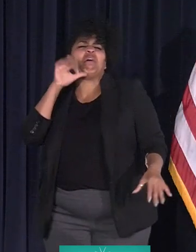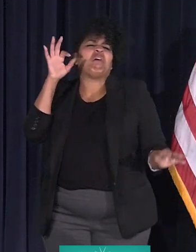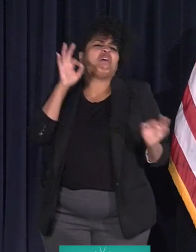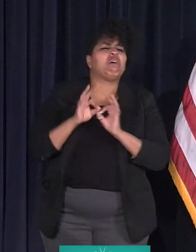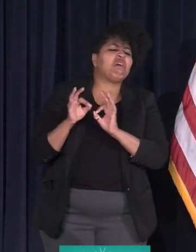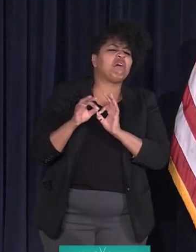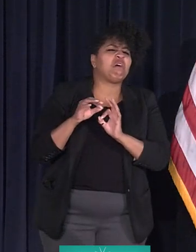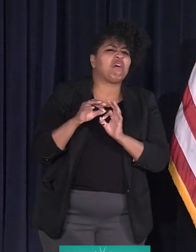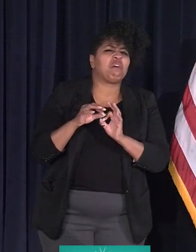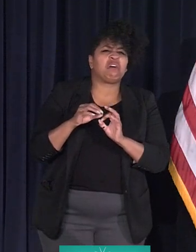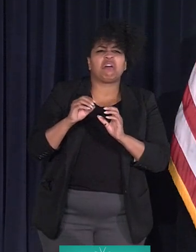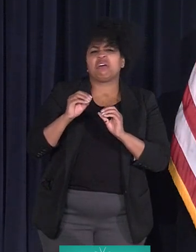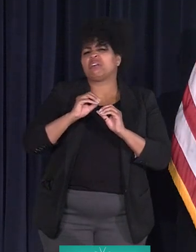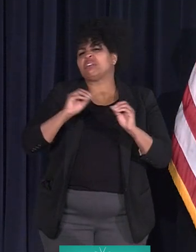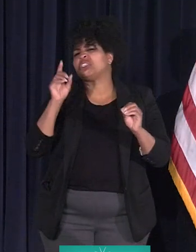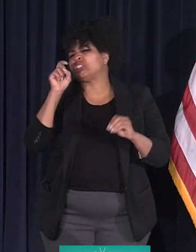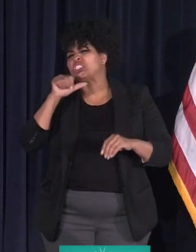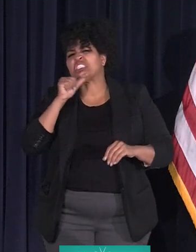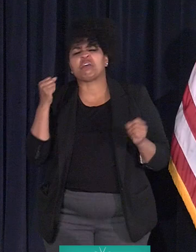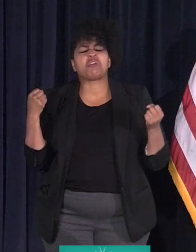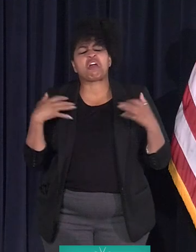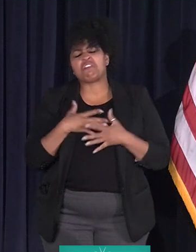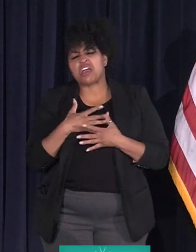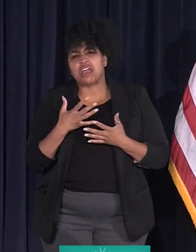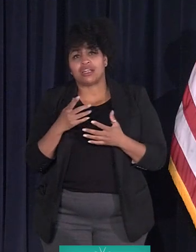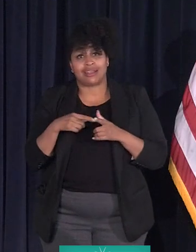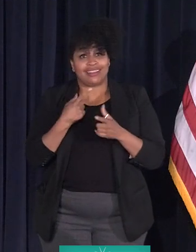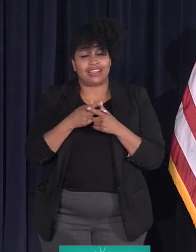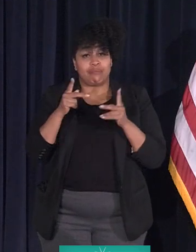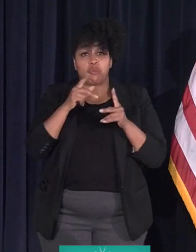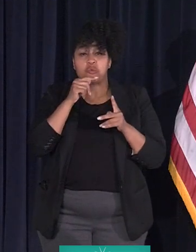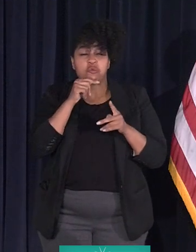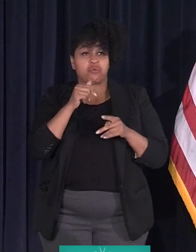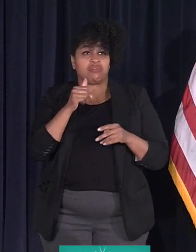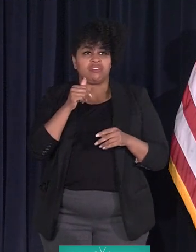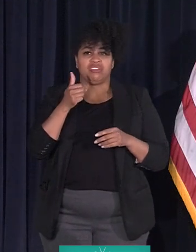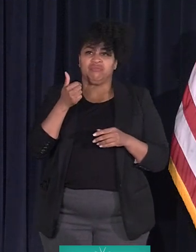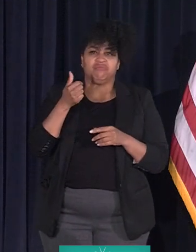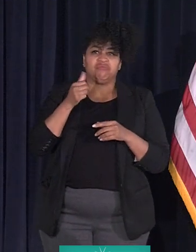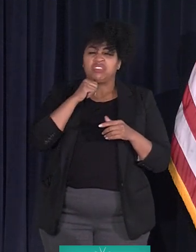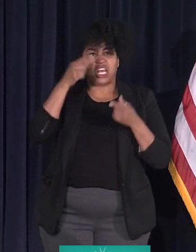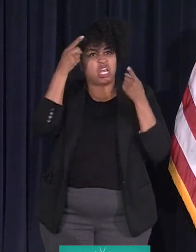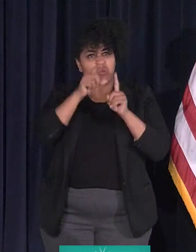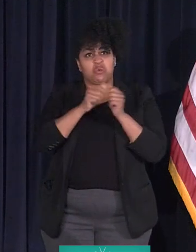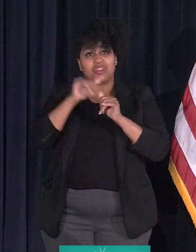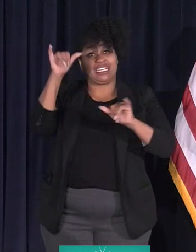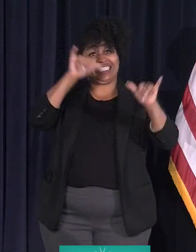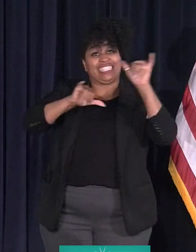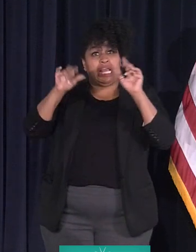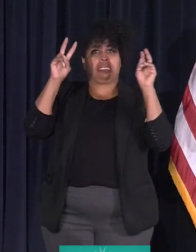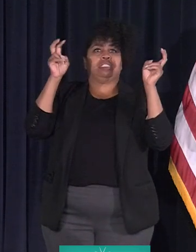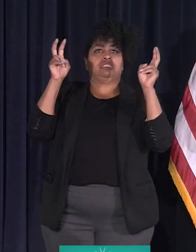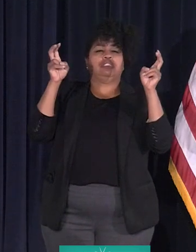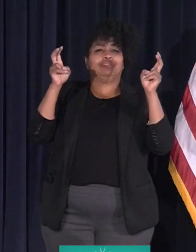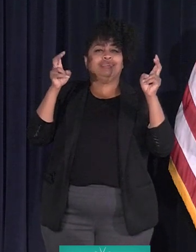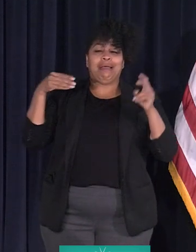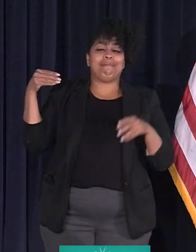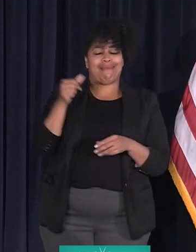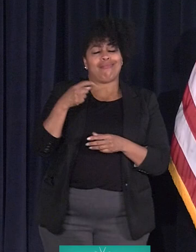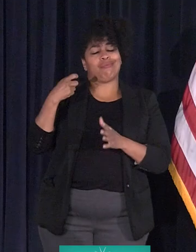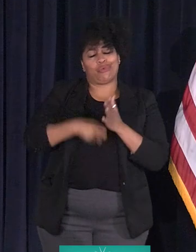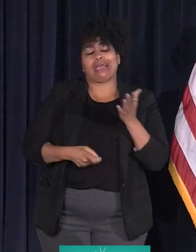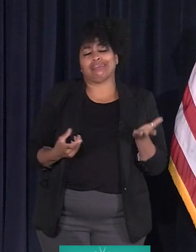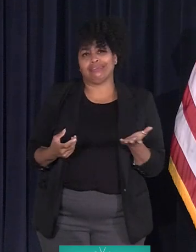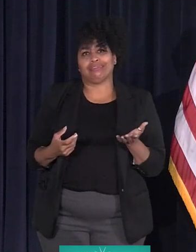should be free. And science deniers, many of them have paid the price in a very public way. By the middle